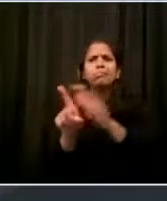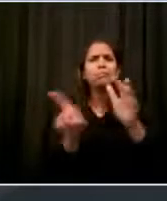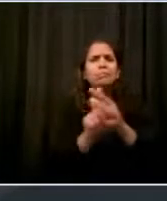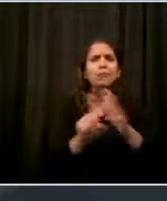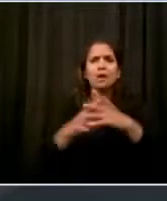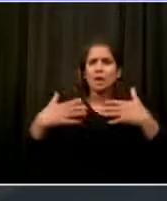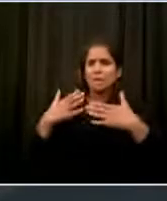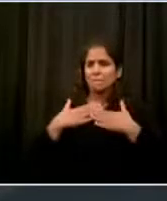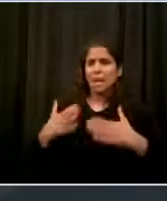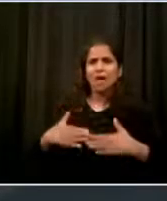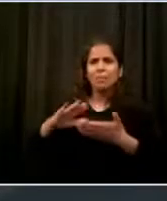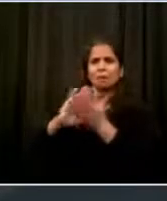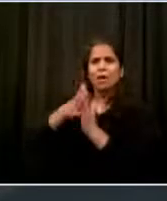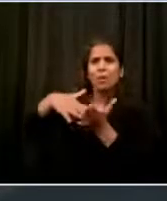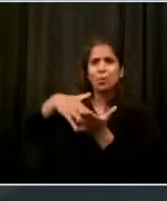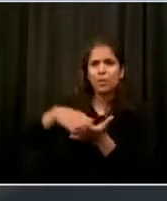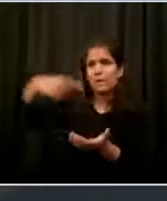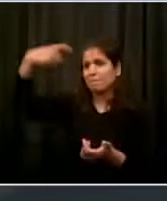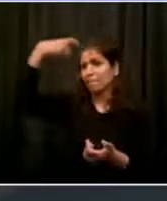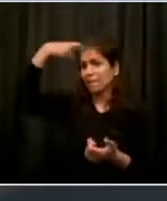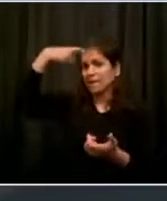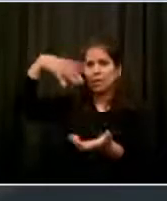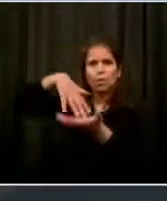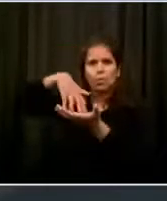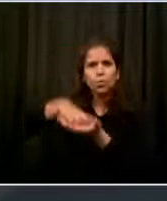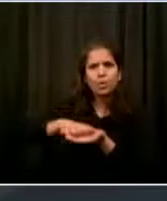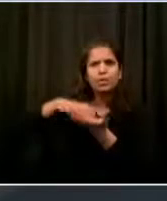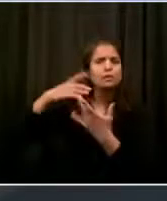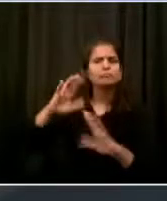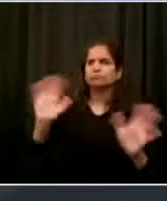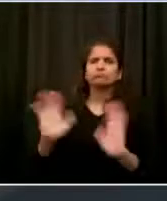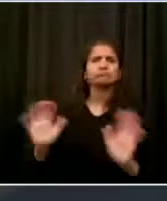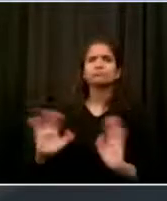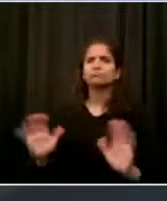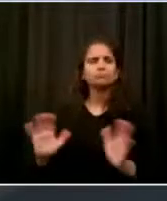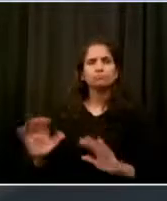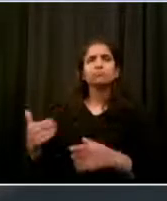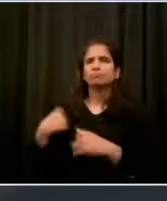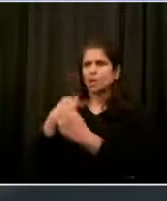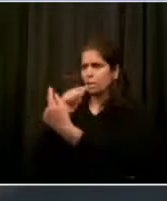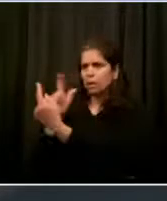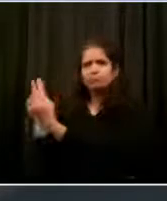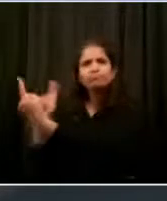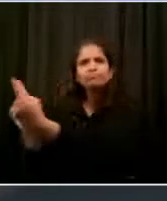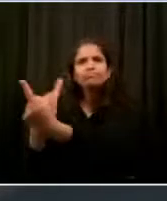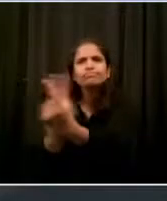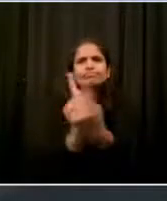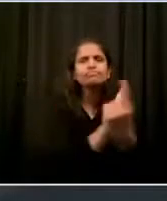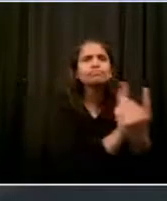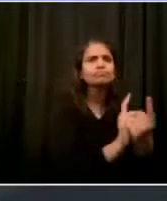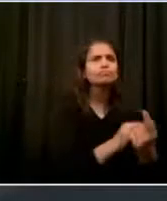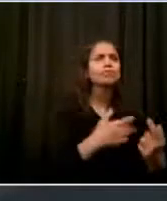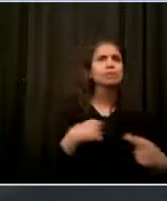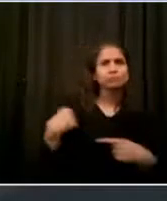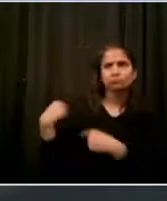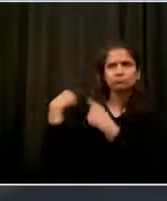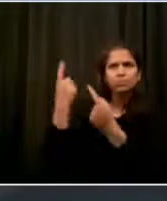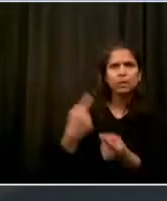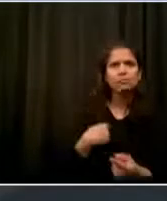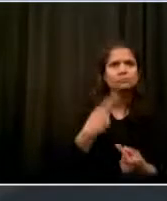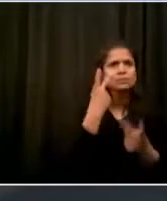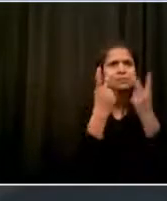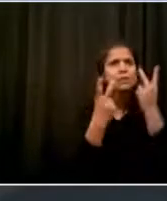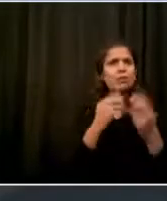residents one after another about the pain that they had experienced in the coronavirus crisis and for so many it was the pain of losing a loved one.